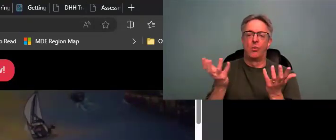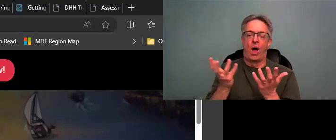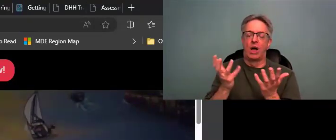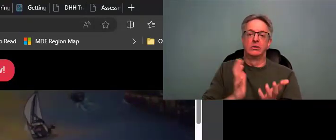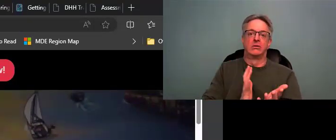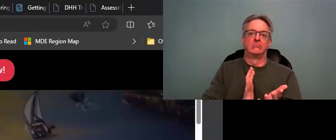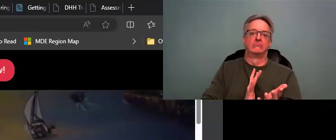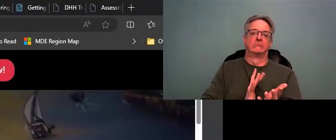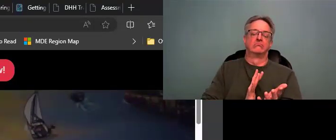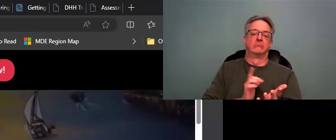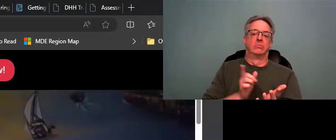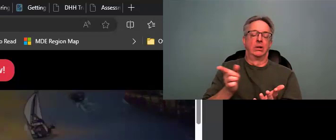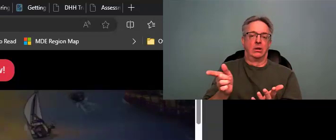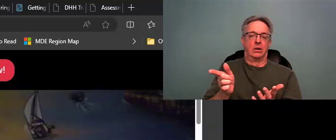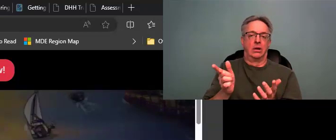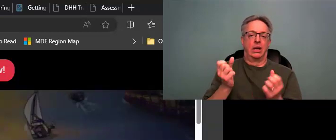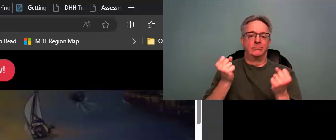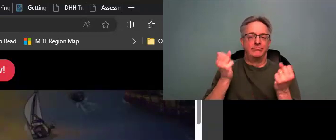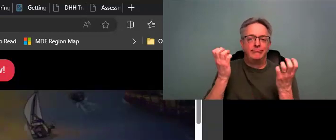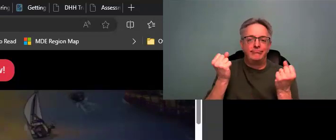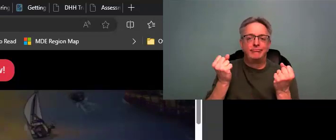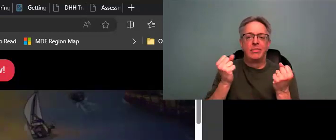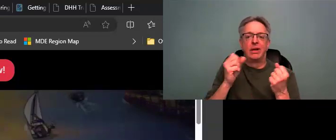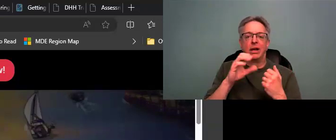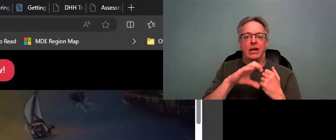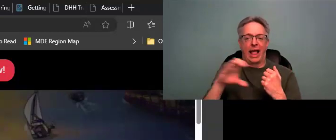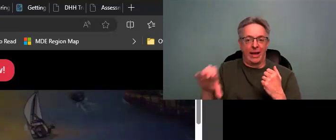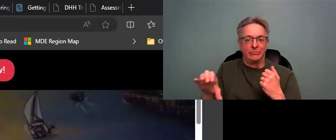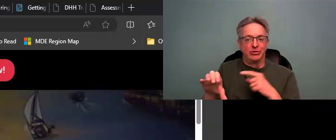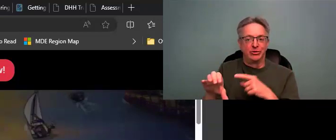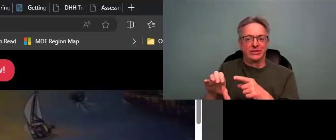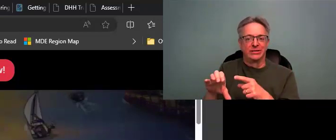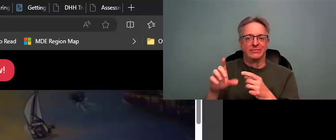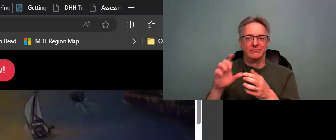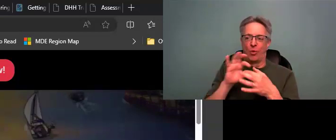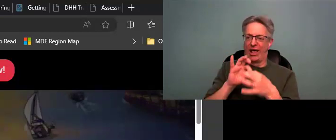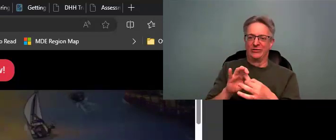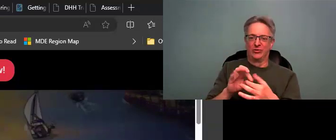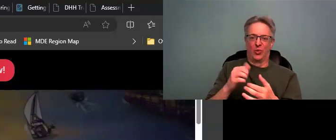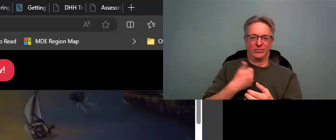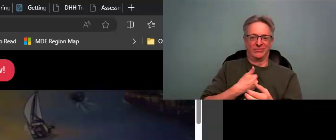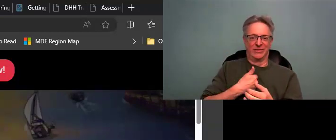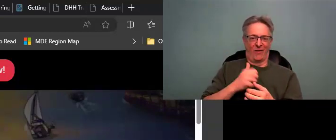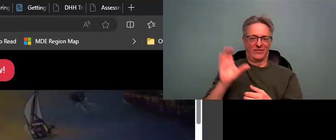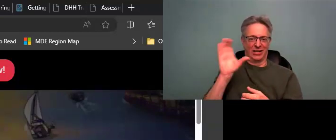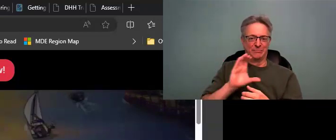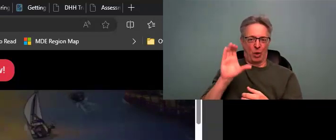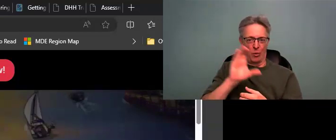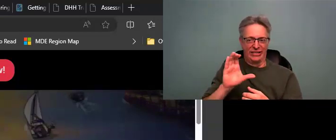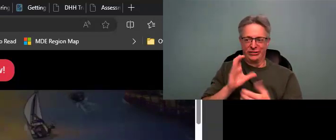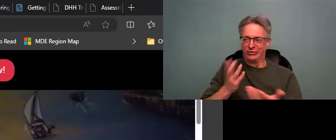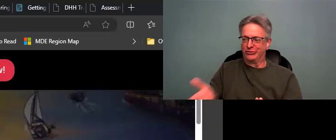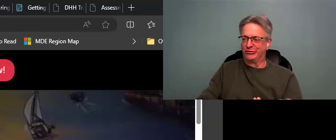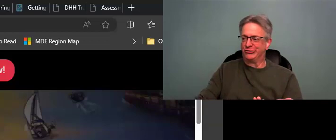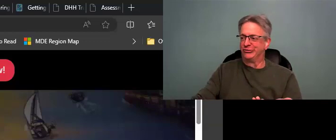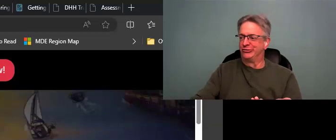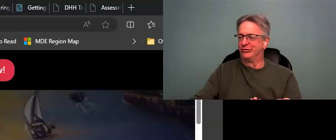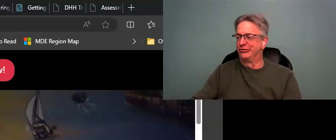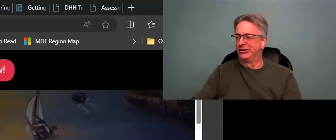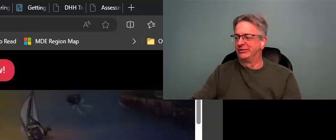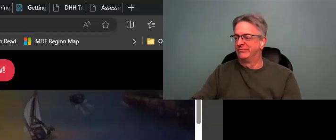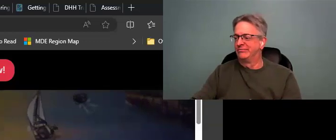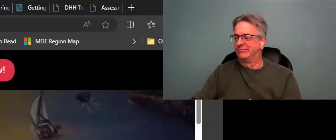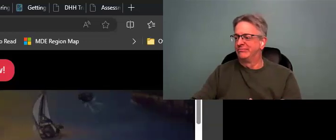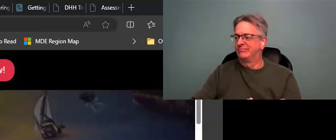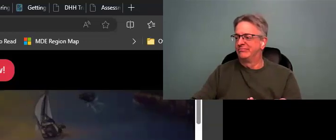Deafverse. So what this is, it's incredible. This is a immersive signed, uh, website and they